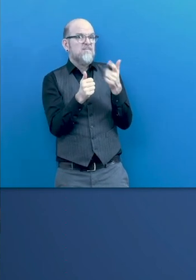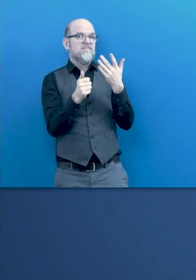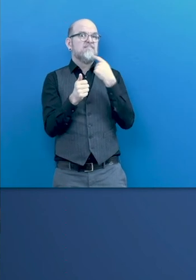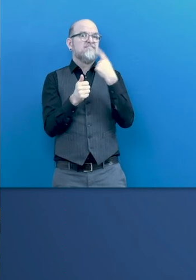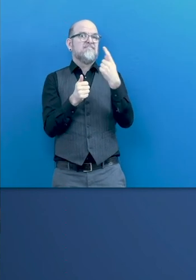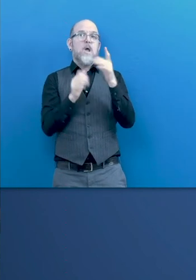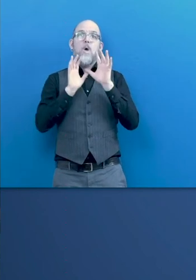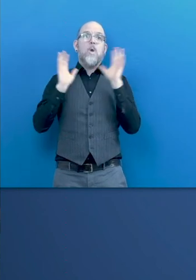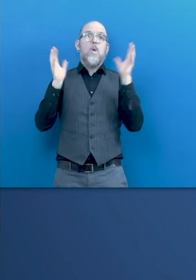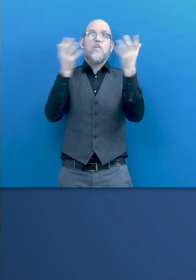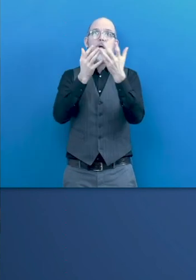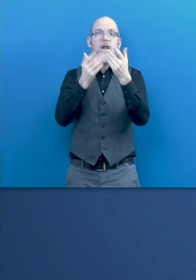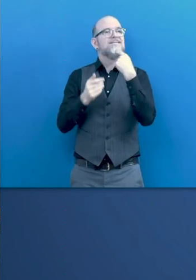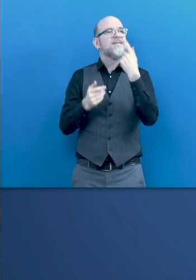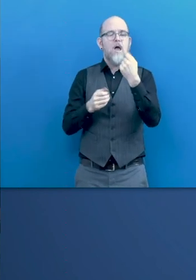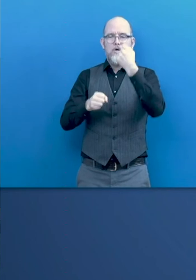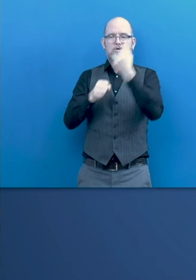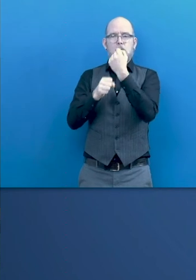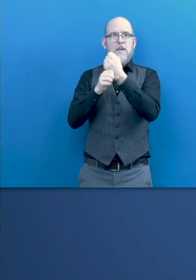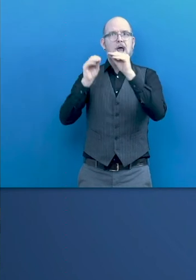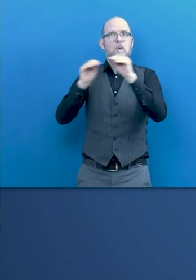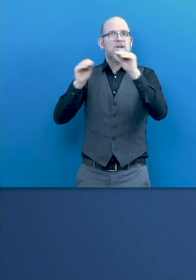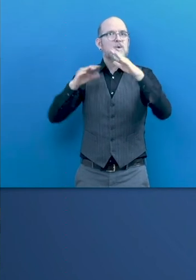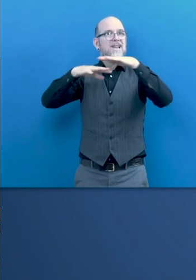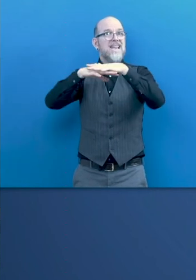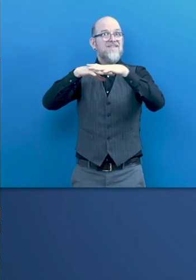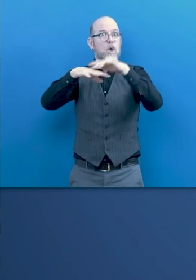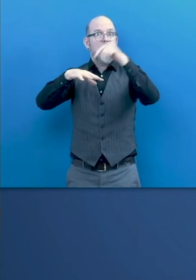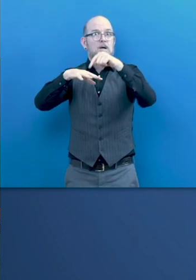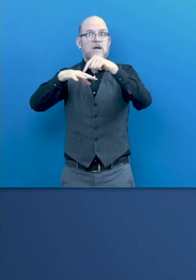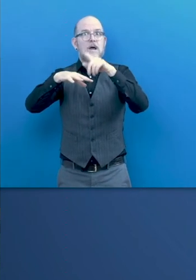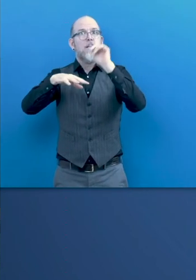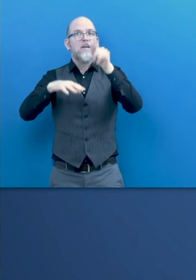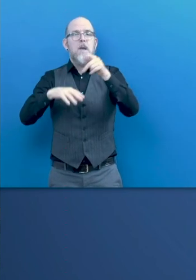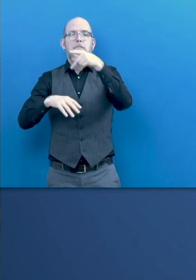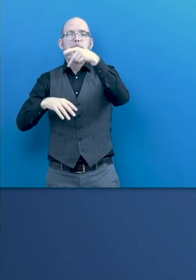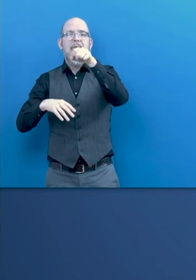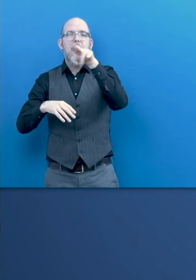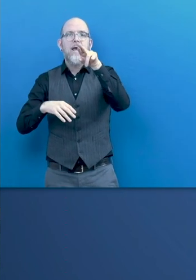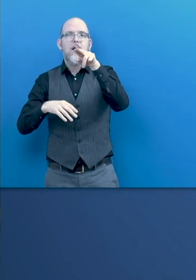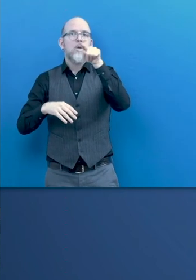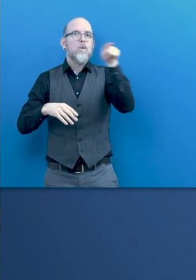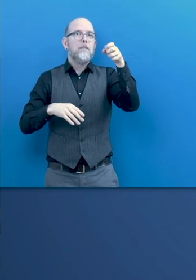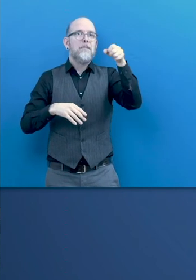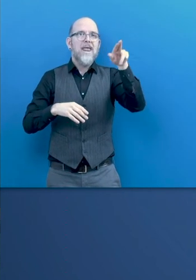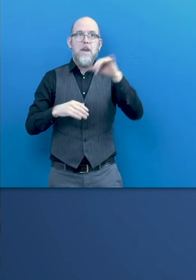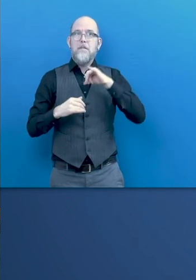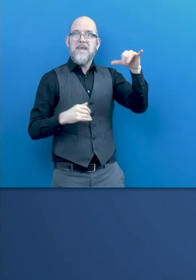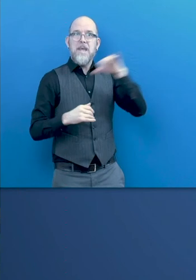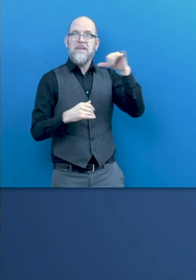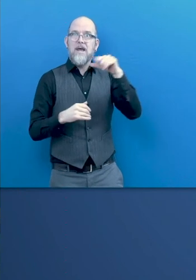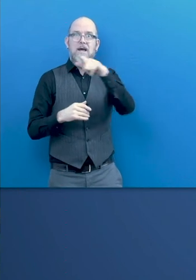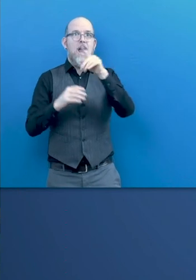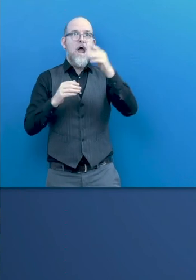learning. And by including case studies, by including best practice in this paper, the authors are also giving users the